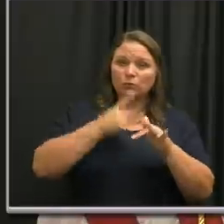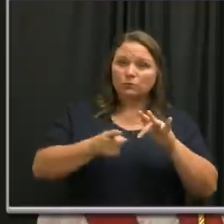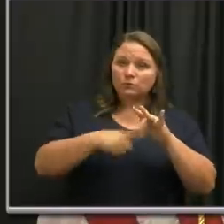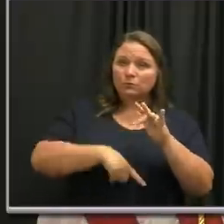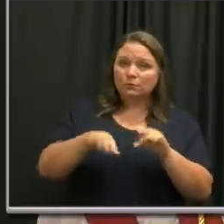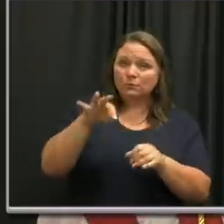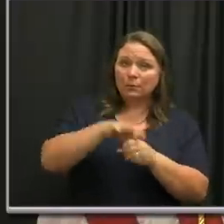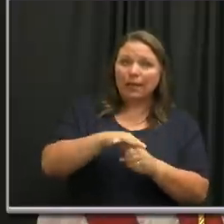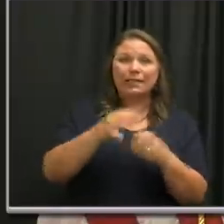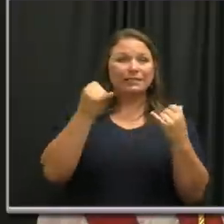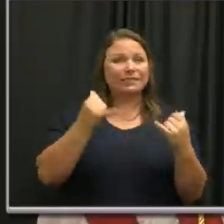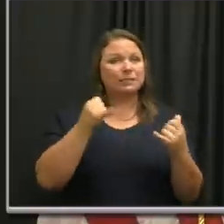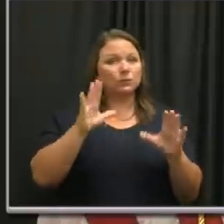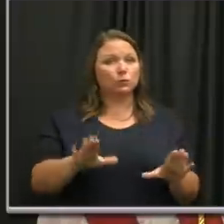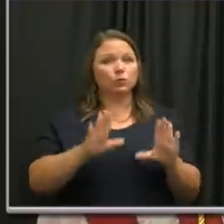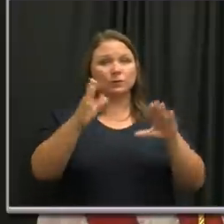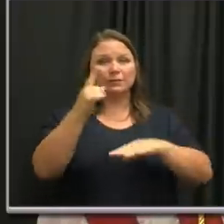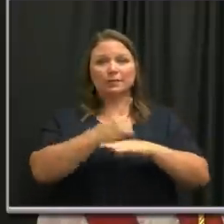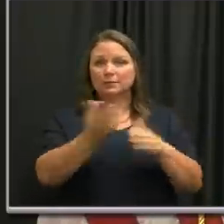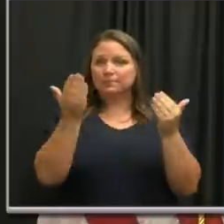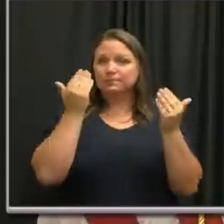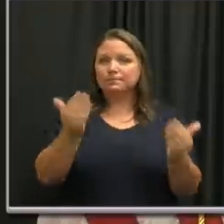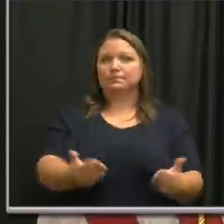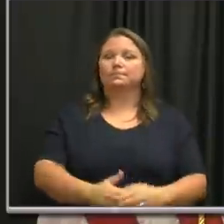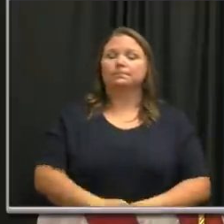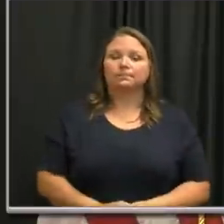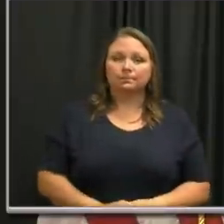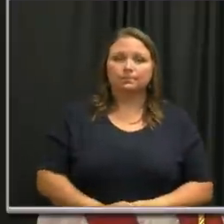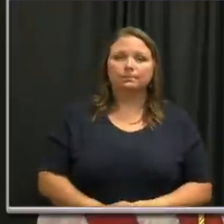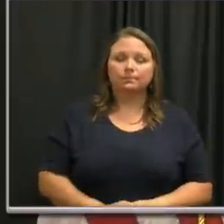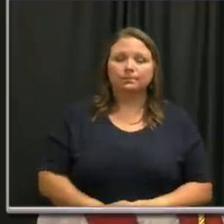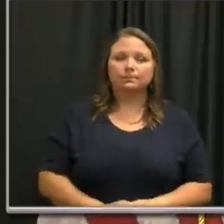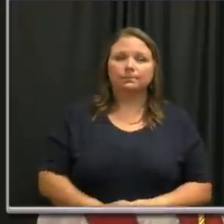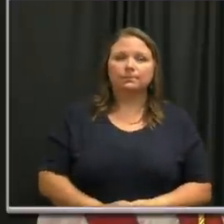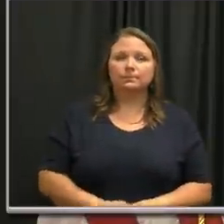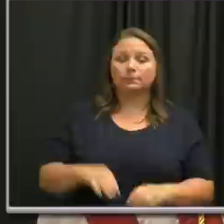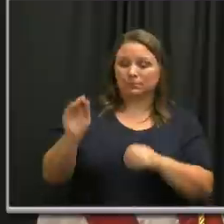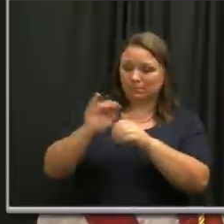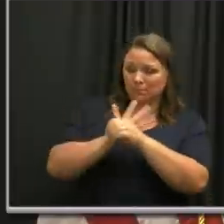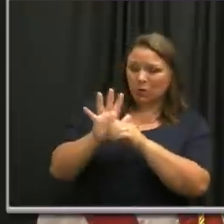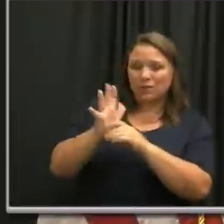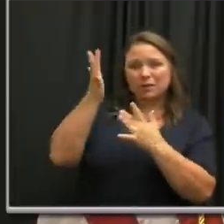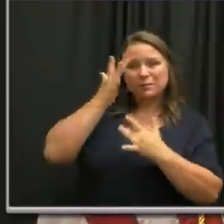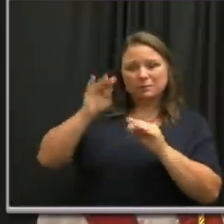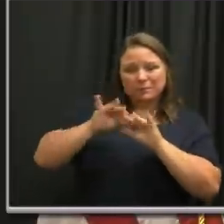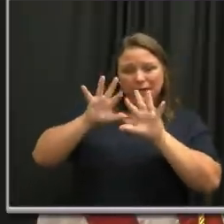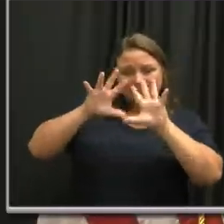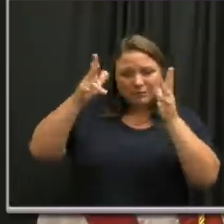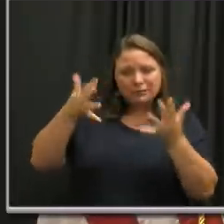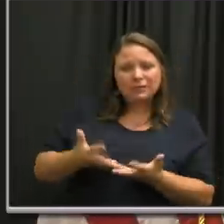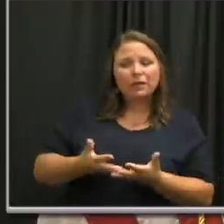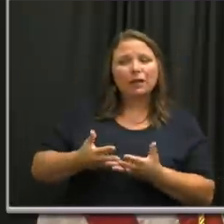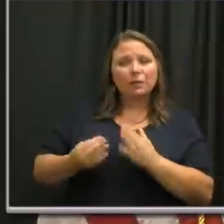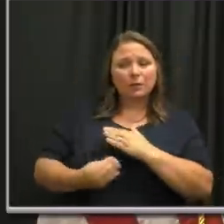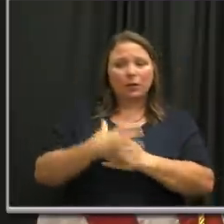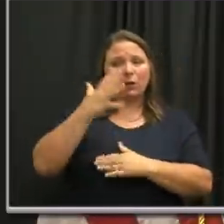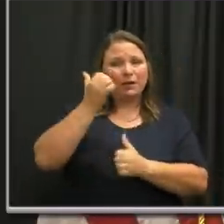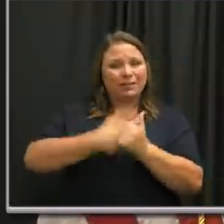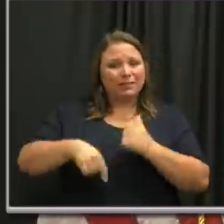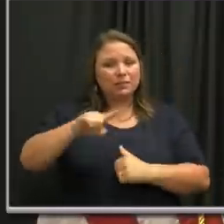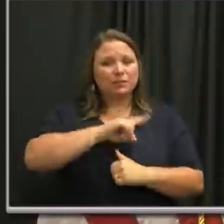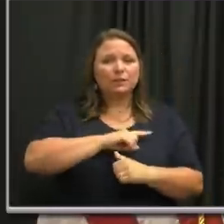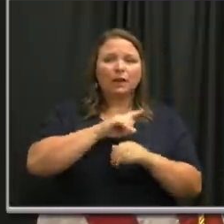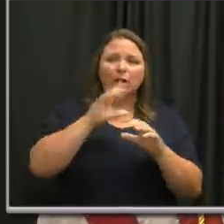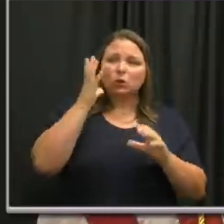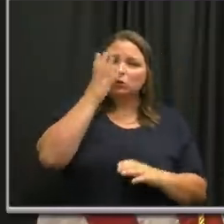If not, today's a great day to do that. The COVID pandemic has caused each of us to do a little